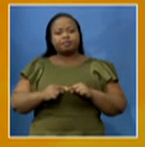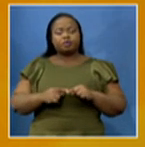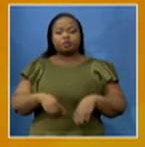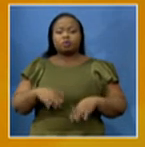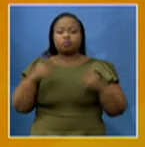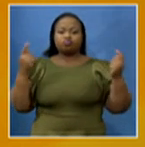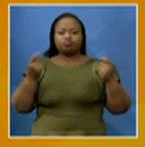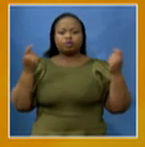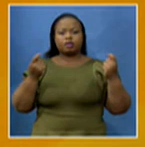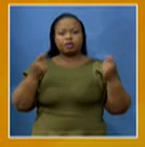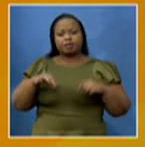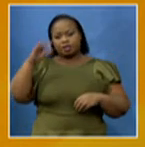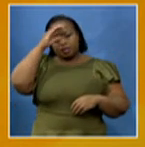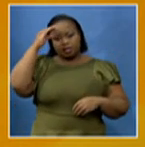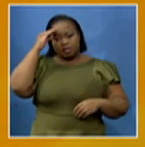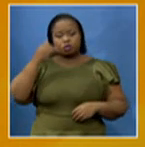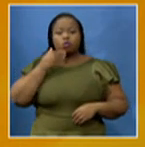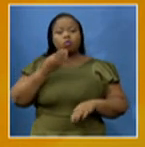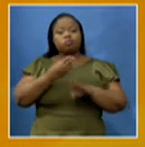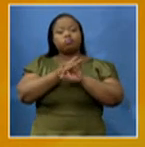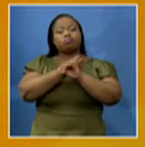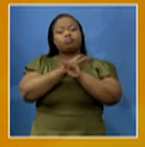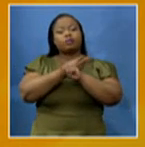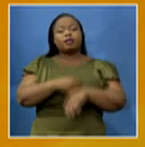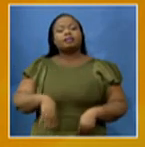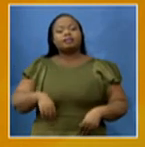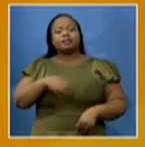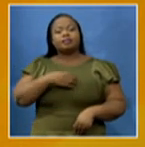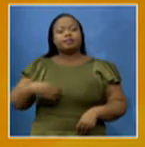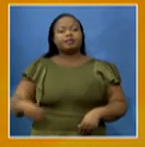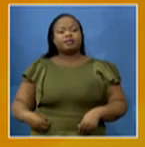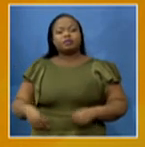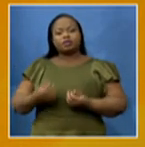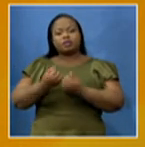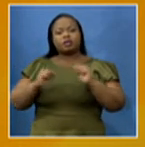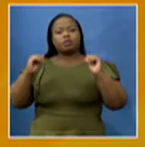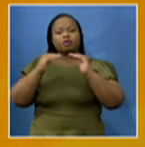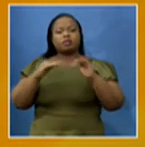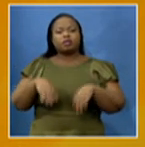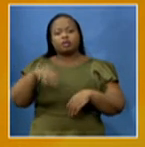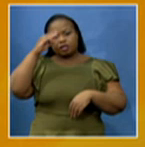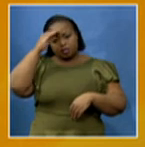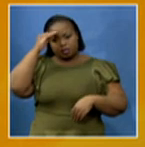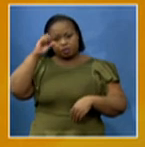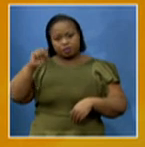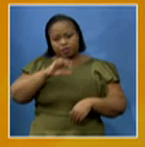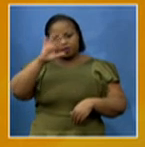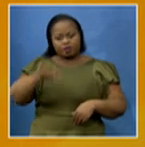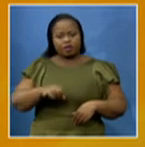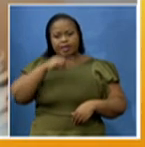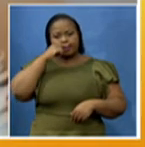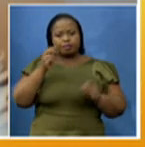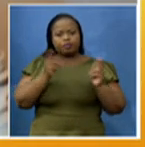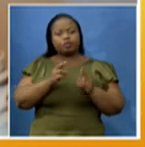celebrate nurses we join now via Skype by the president of the Democratic Nursing Organization of South Africa or DENOSA Simon